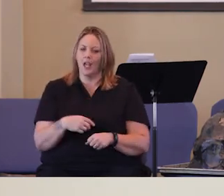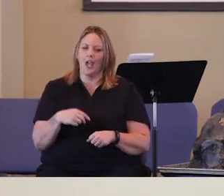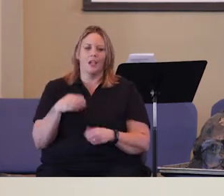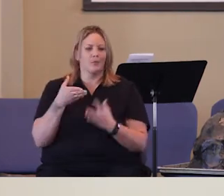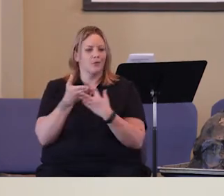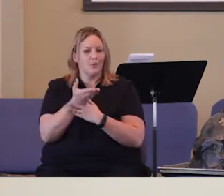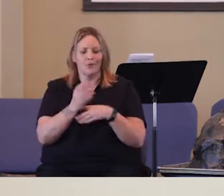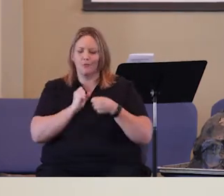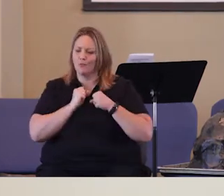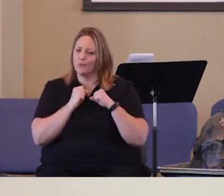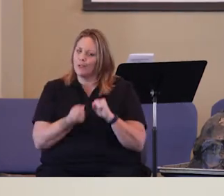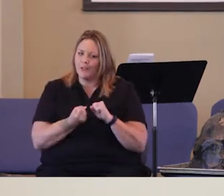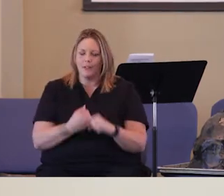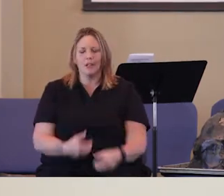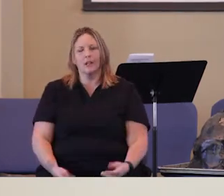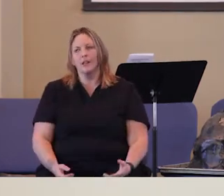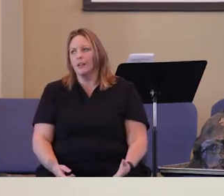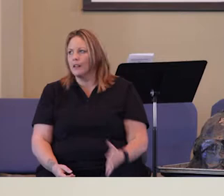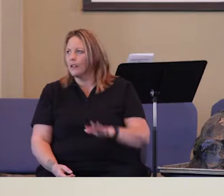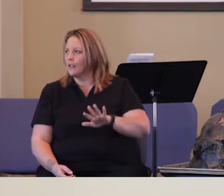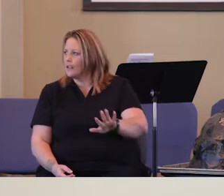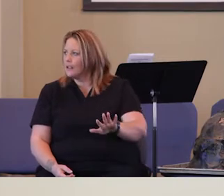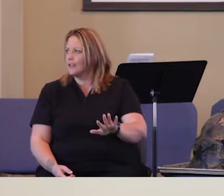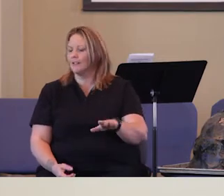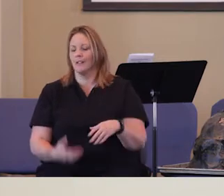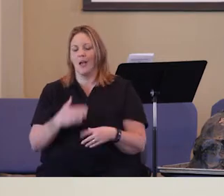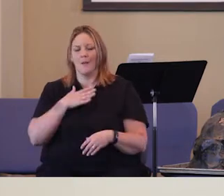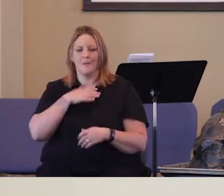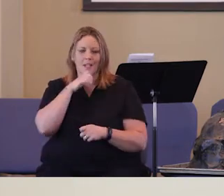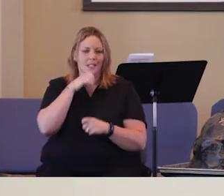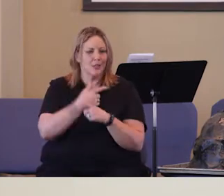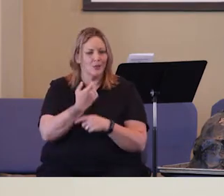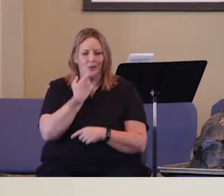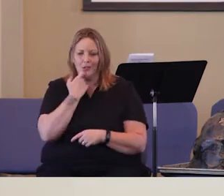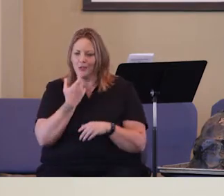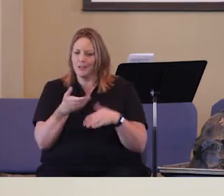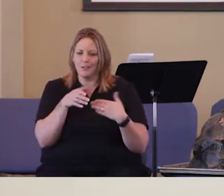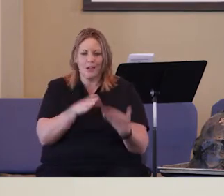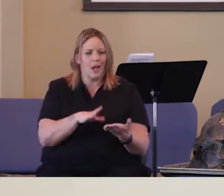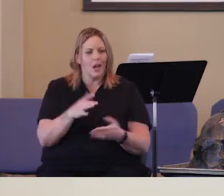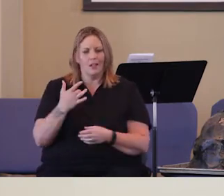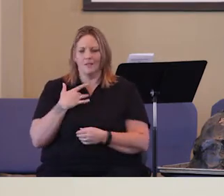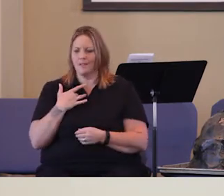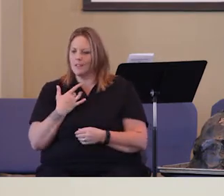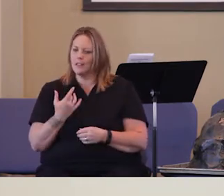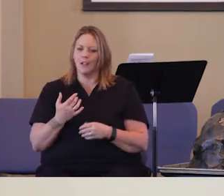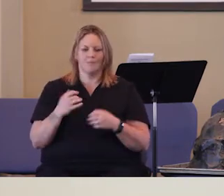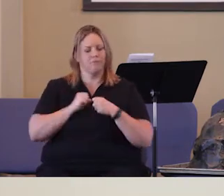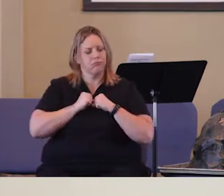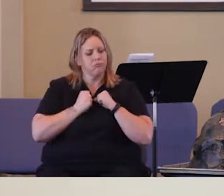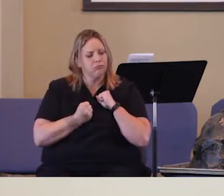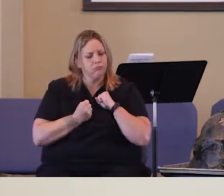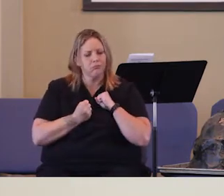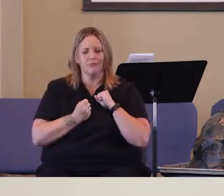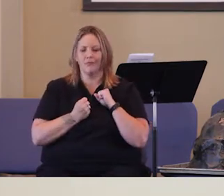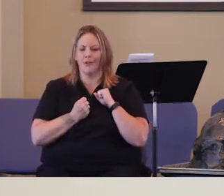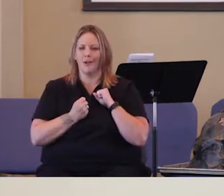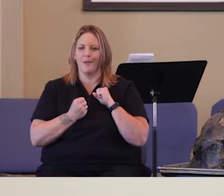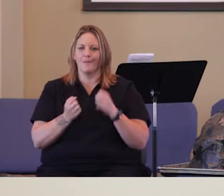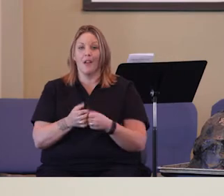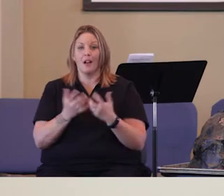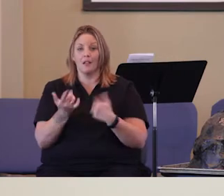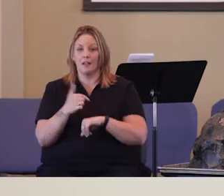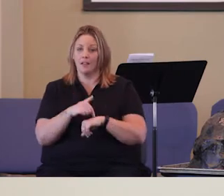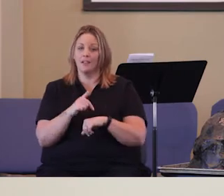years. And he was going through grief. You know, can't you just give me a break? My sister just died. I'm feeling it. I'm